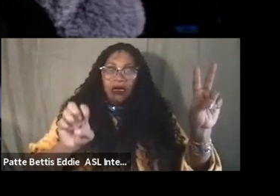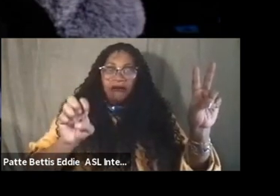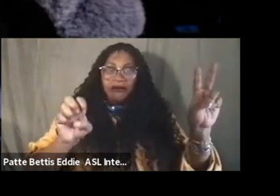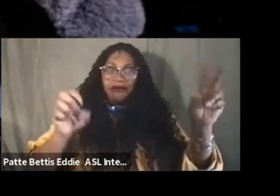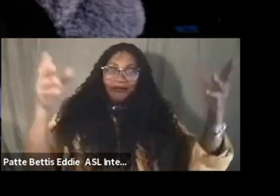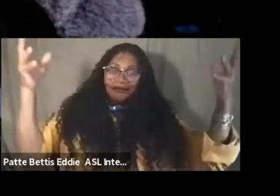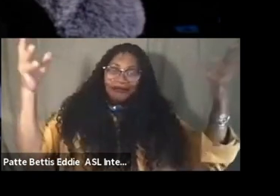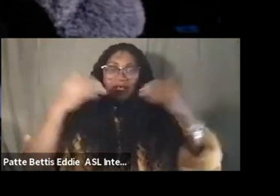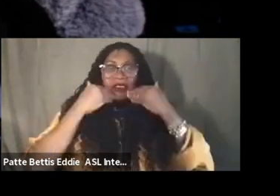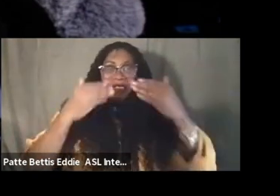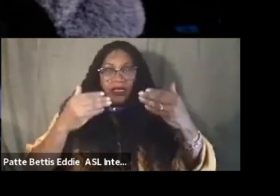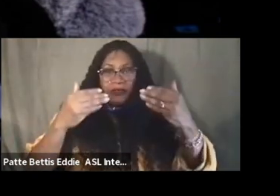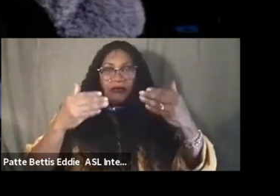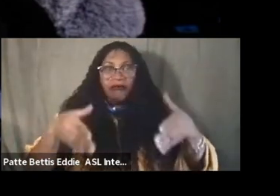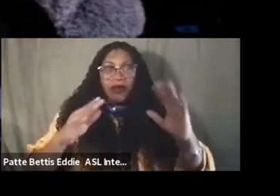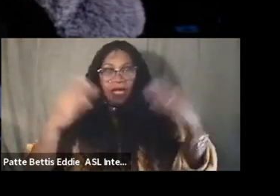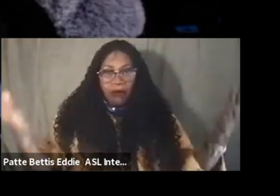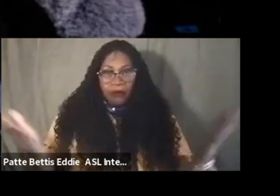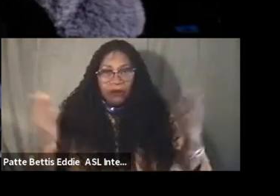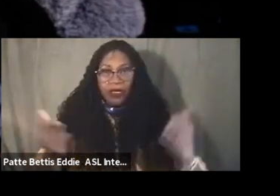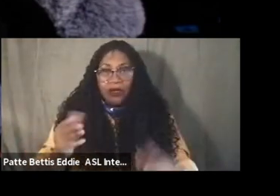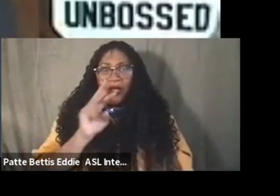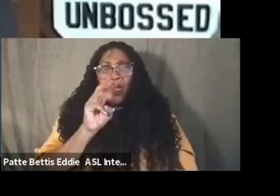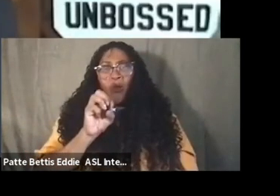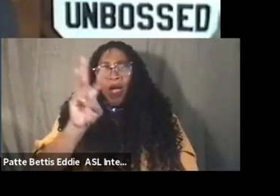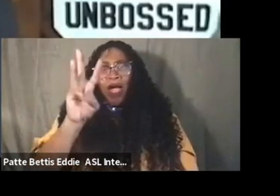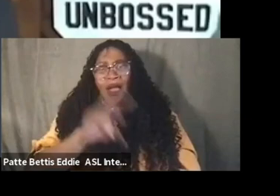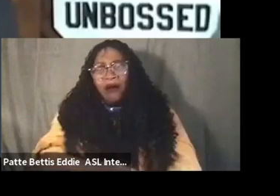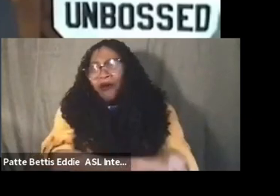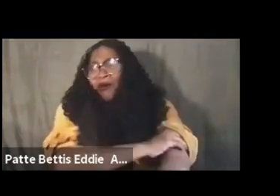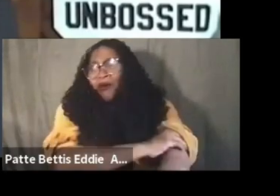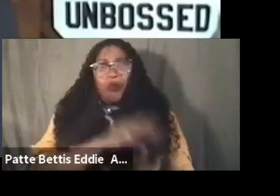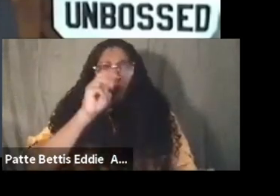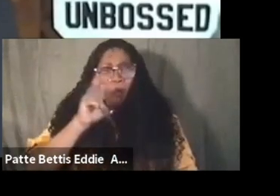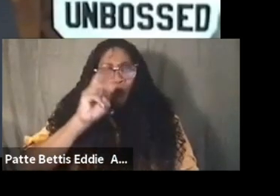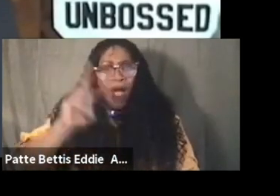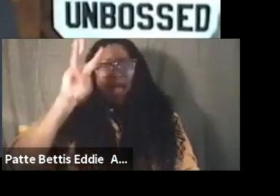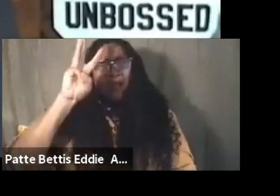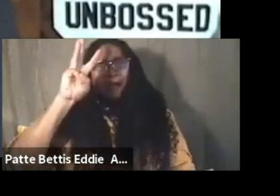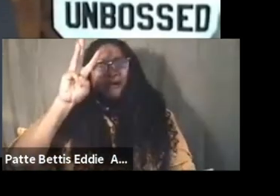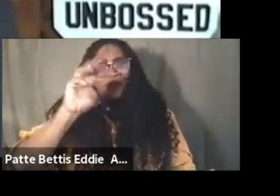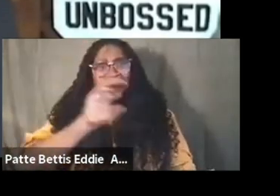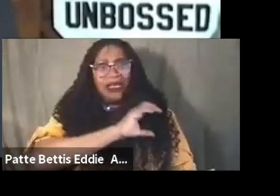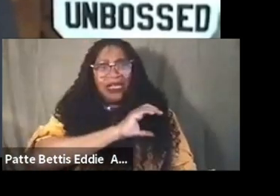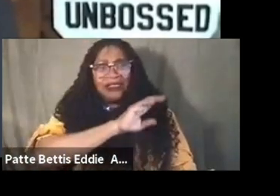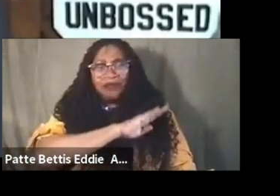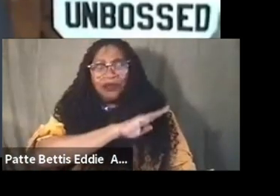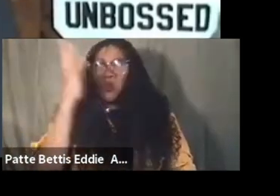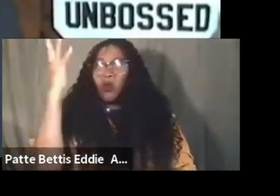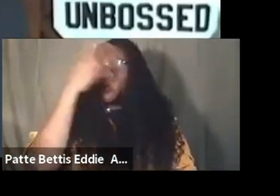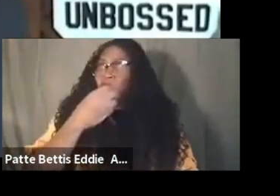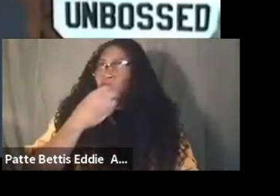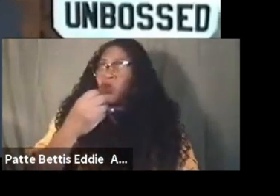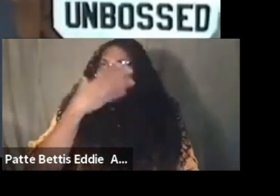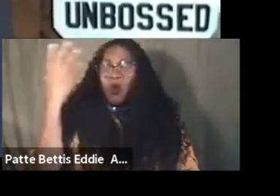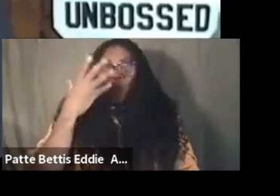thank you for having me wow thank you thank you casey for that and yes that was really beautiful i love that you were able